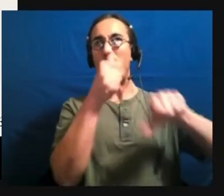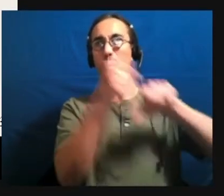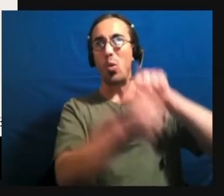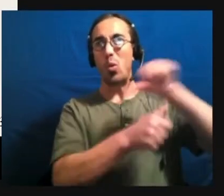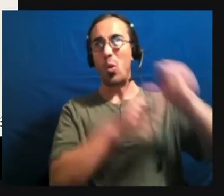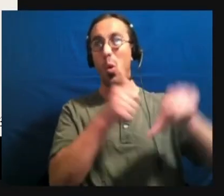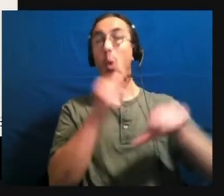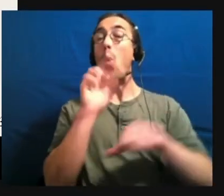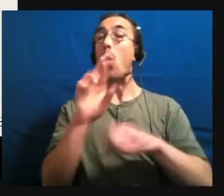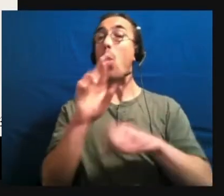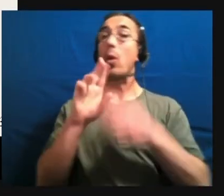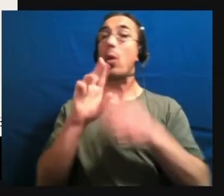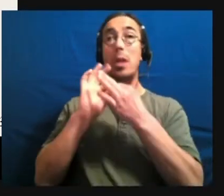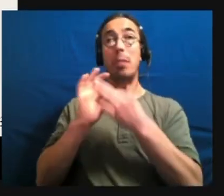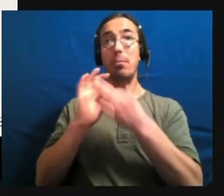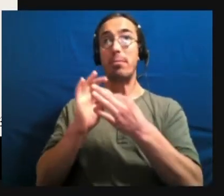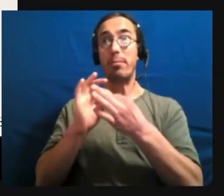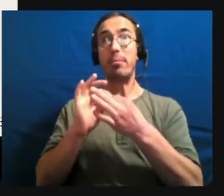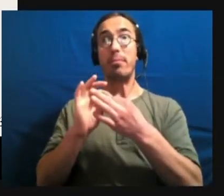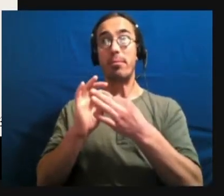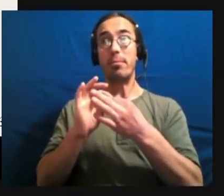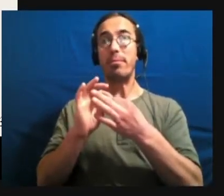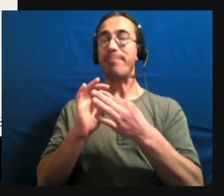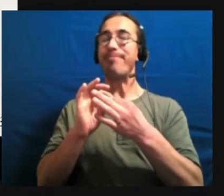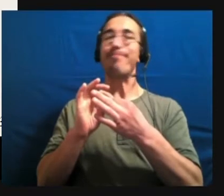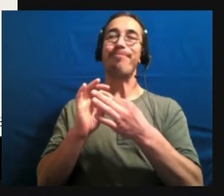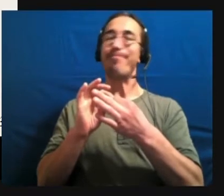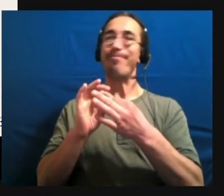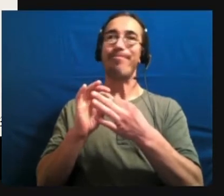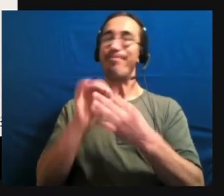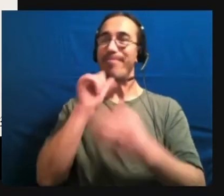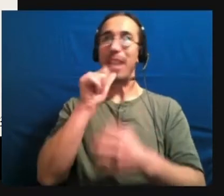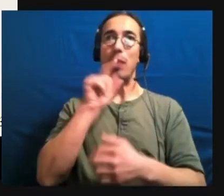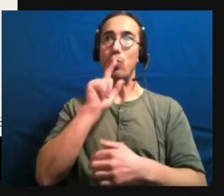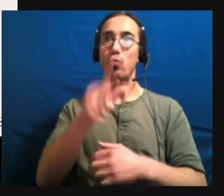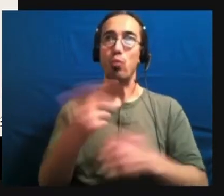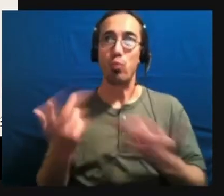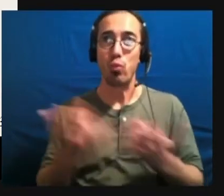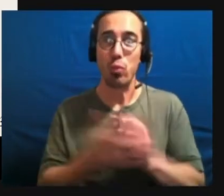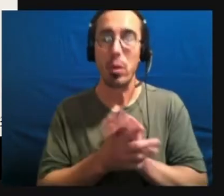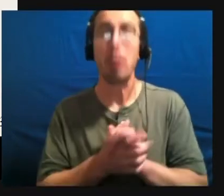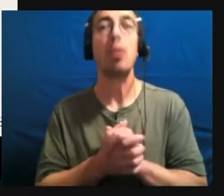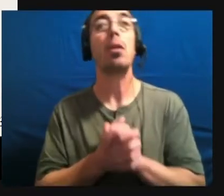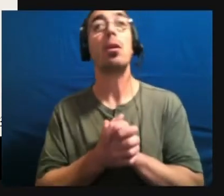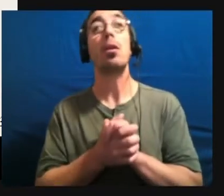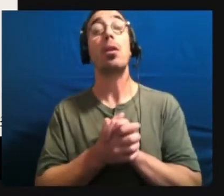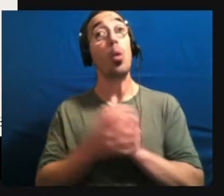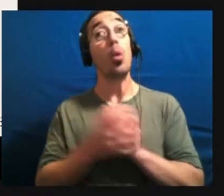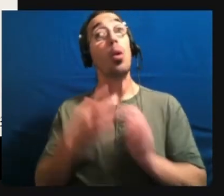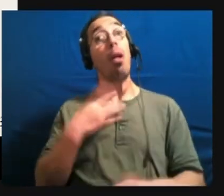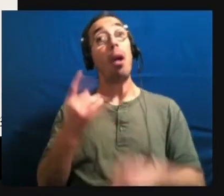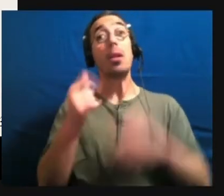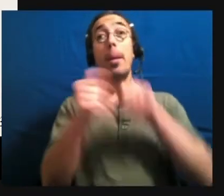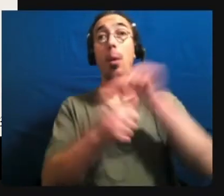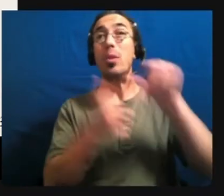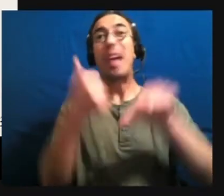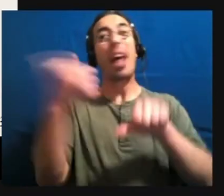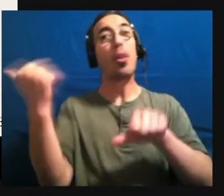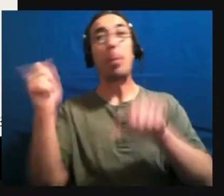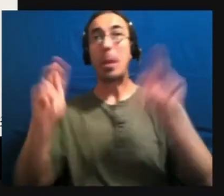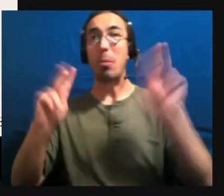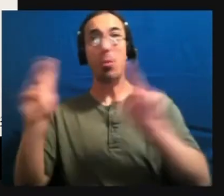a bunch of baloney. Um, we are as social as any other human,